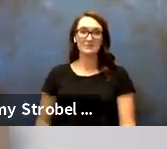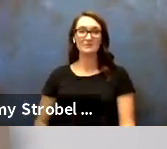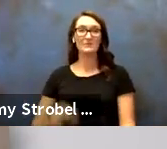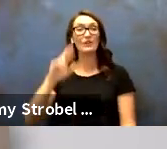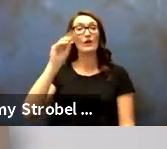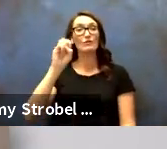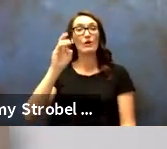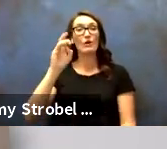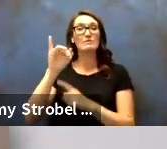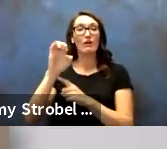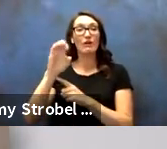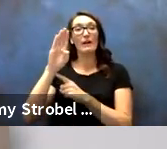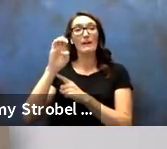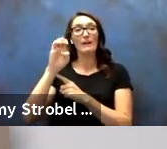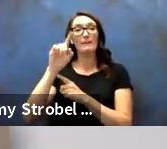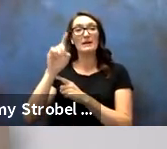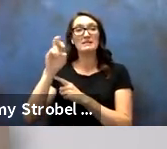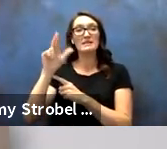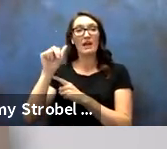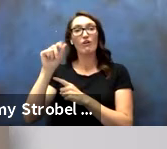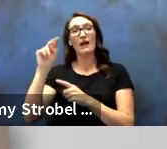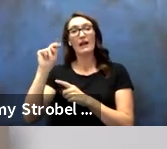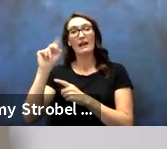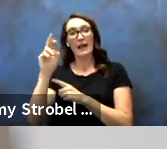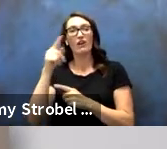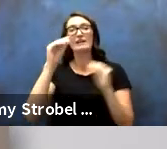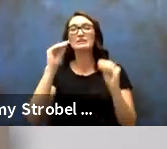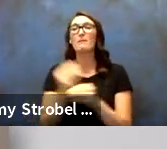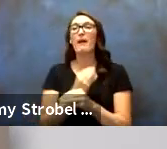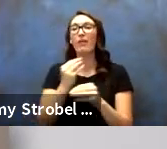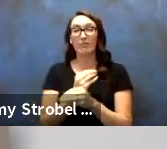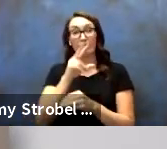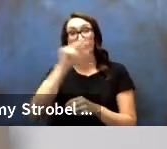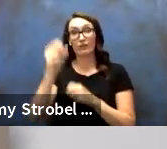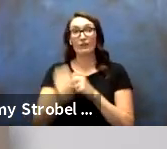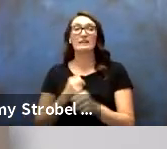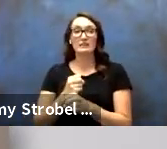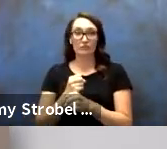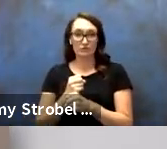Rosemary Bezerra Nader, Mathematics Instructor, 30 years of service.